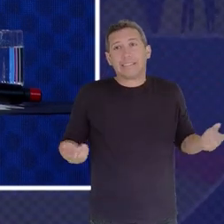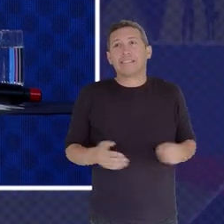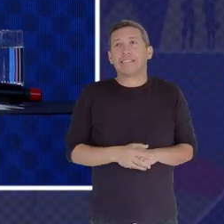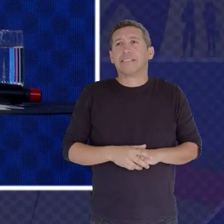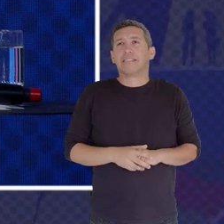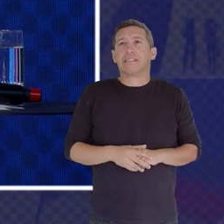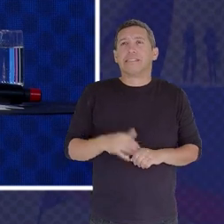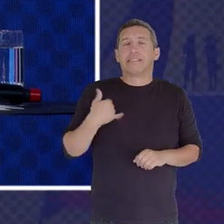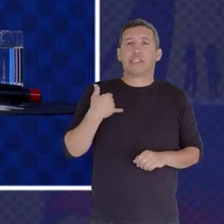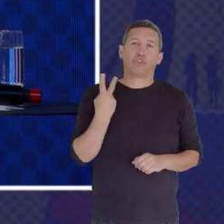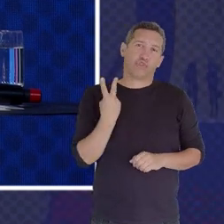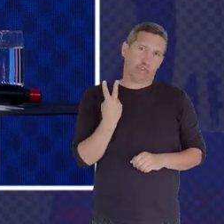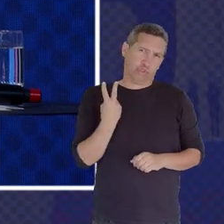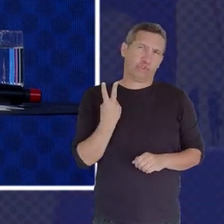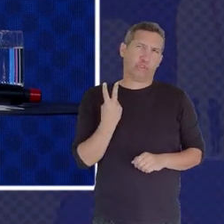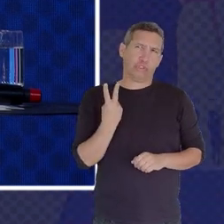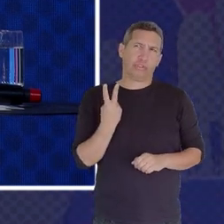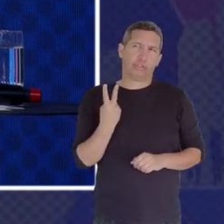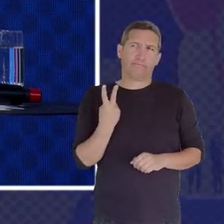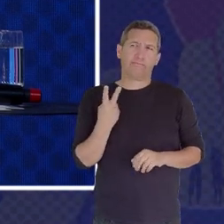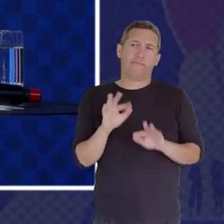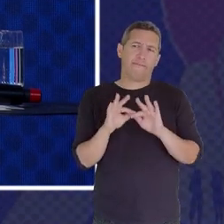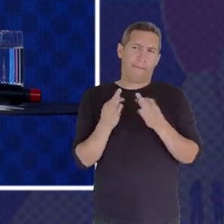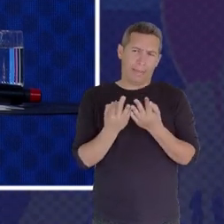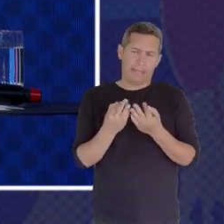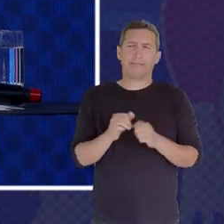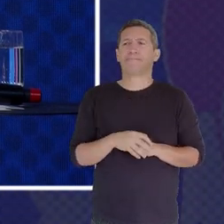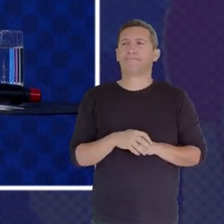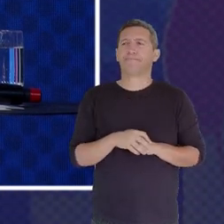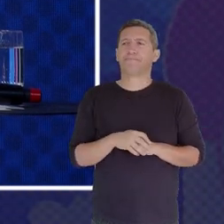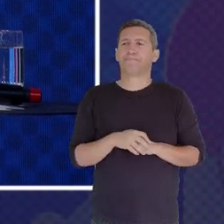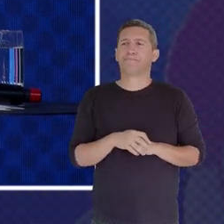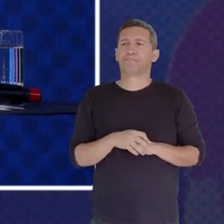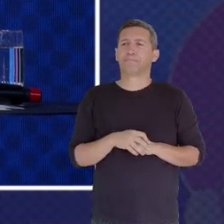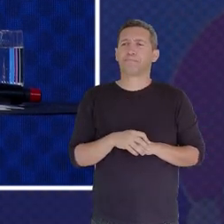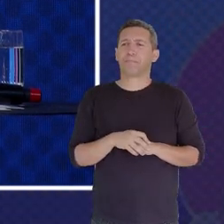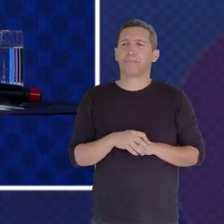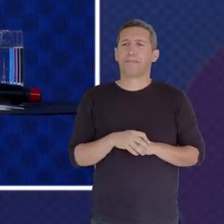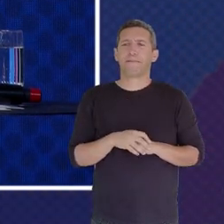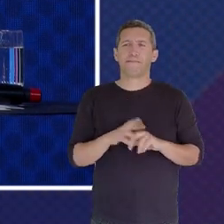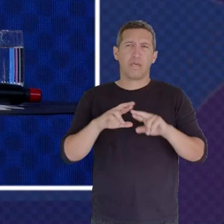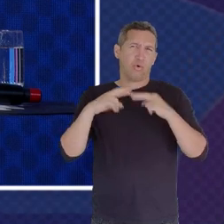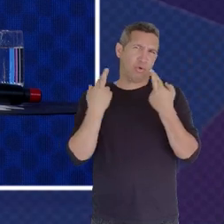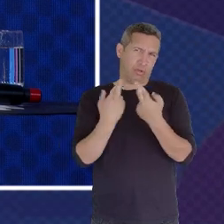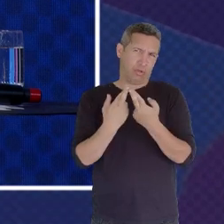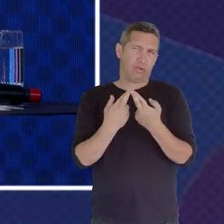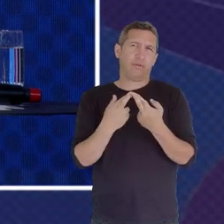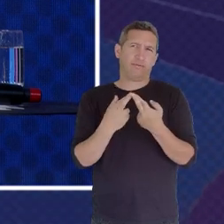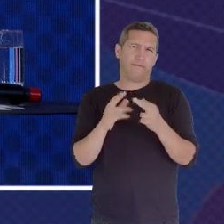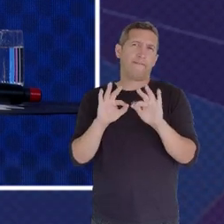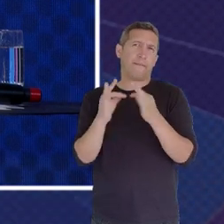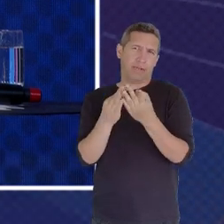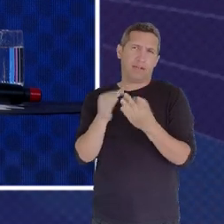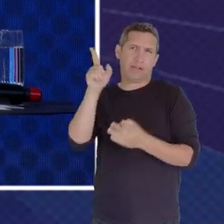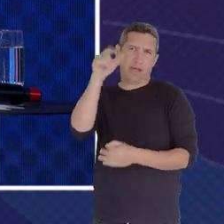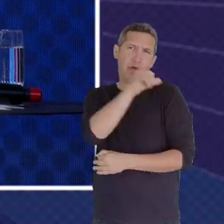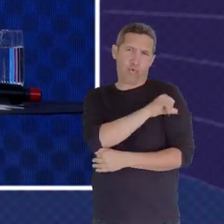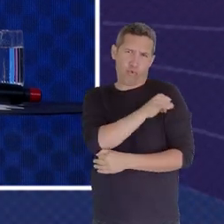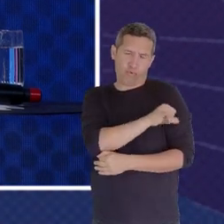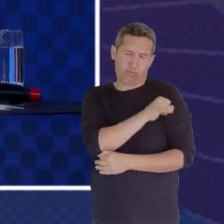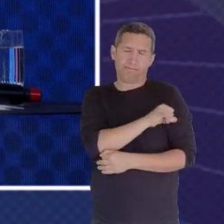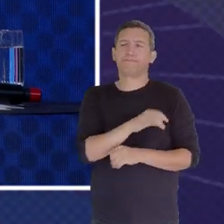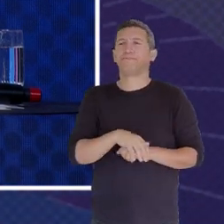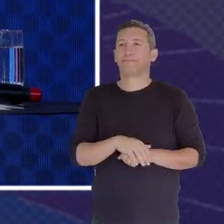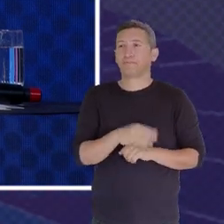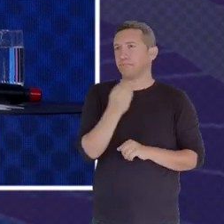You Know My Family Was At A Gathering Of Friends In Rio Janeiro Could Have Been Anywhere Could Have Been Any Any Country